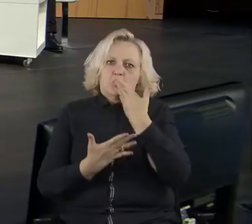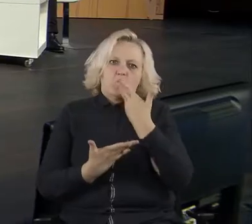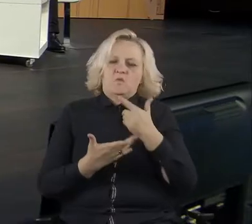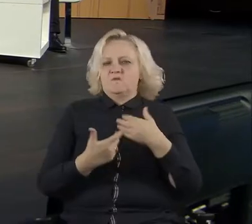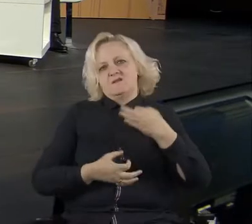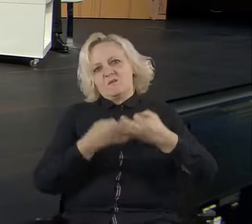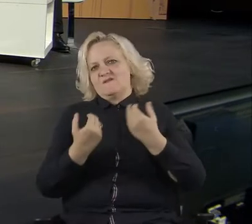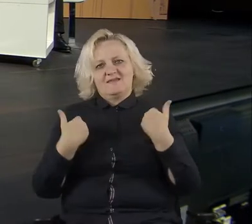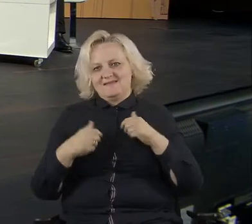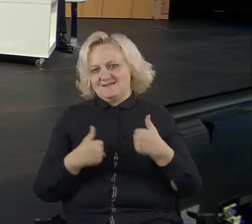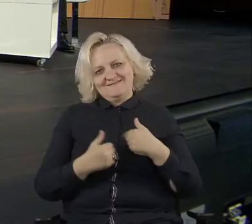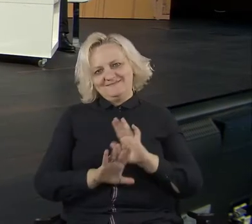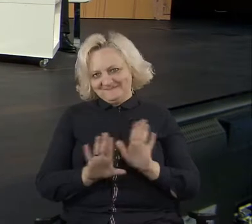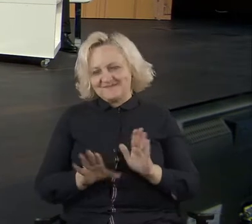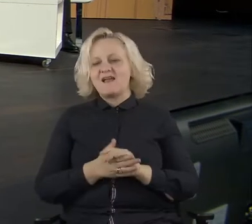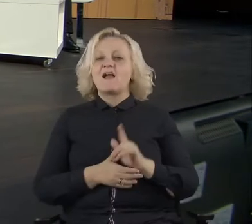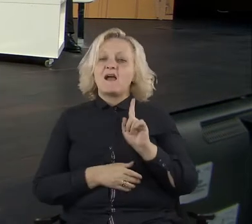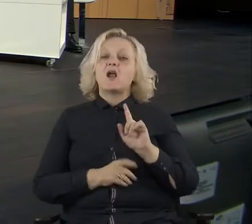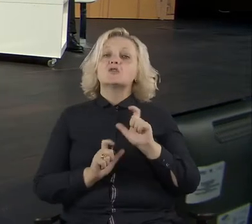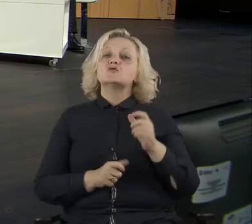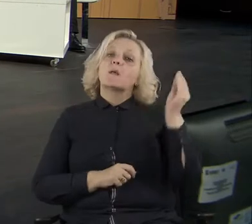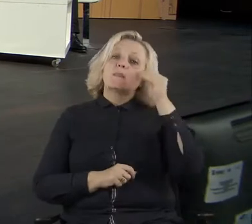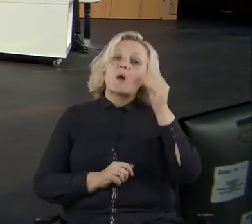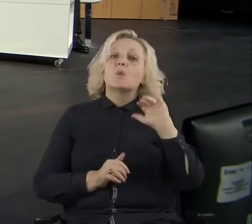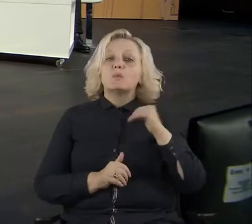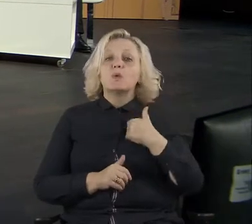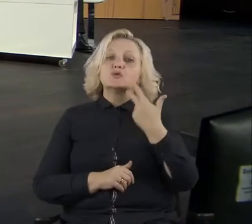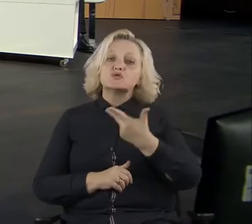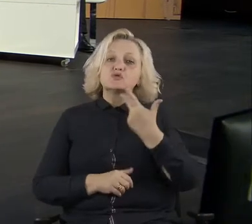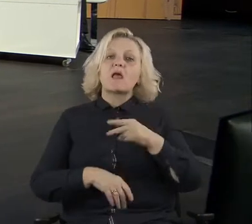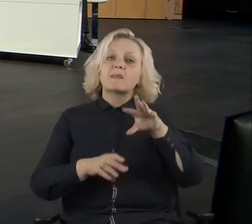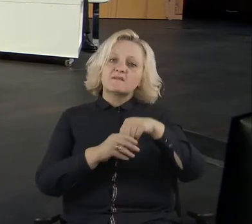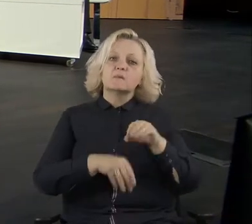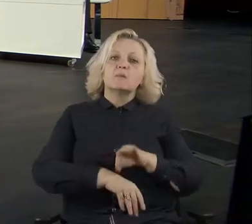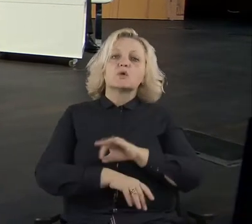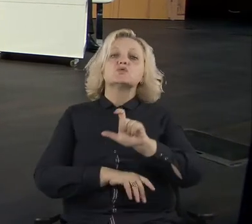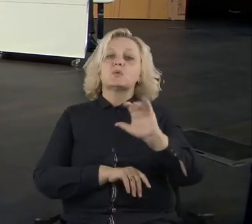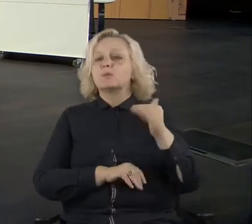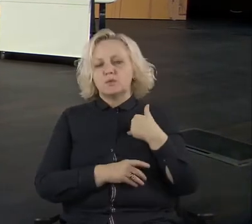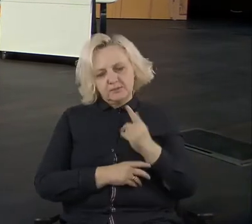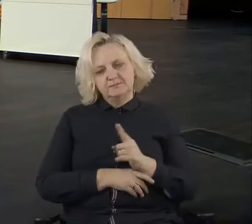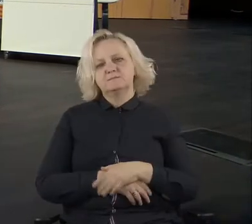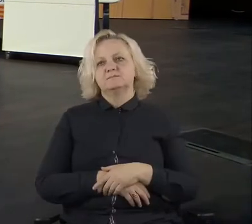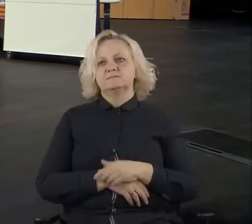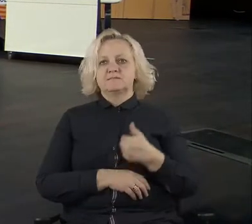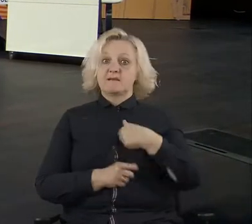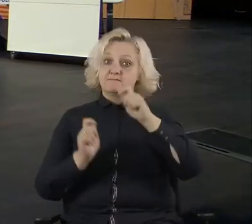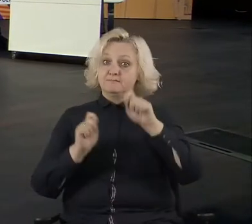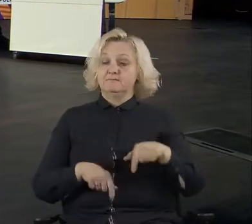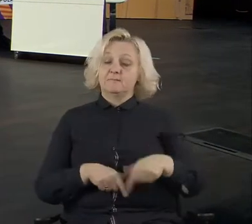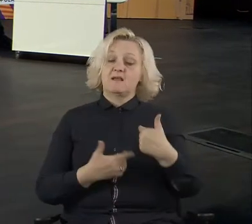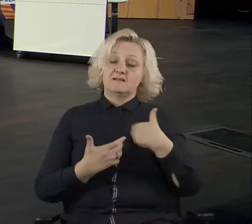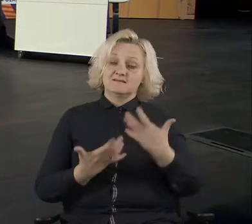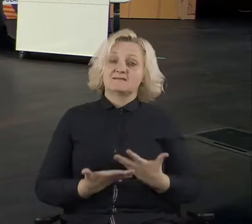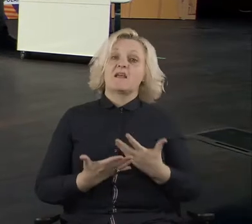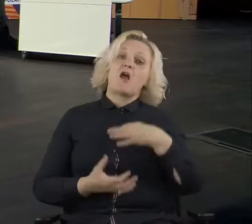these three years, uh, with this, uh, project of the city. And for instance, you were talking about how to do the connection with the offline. I